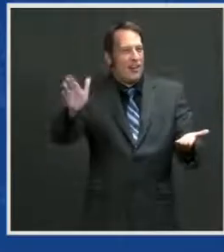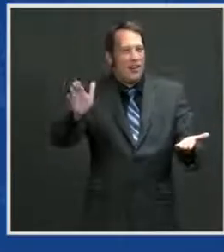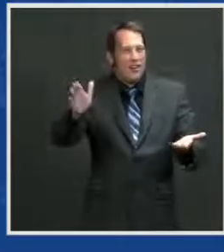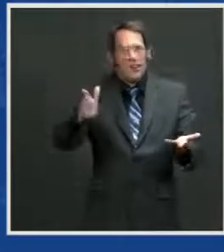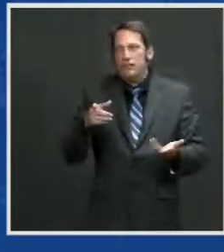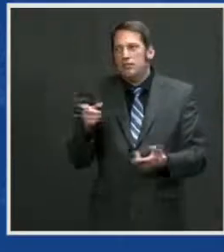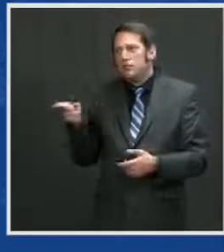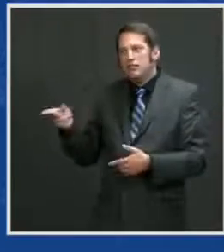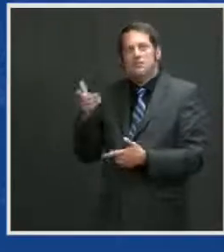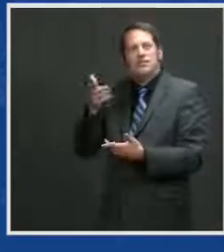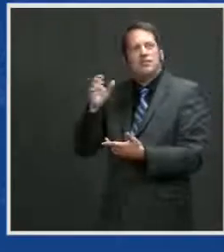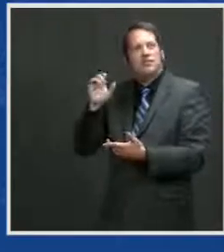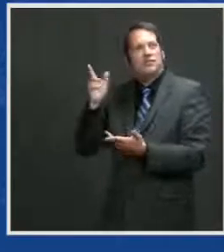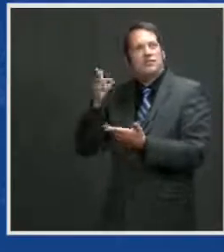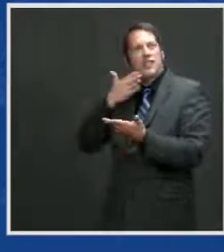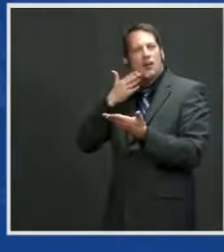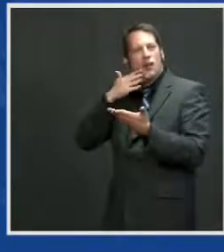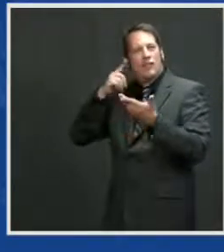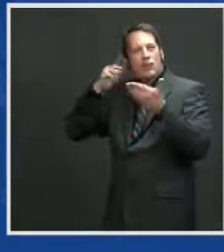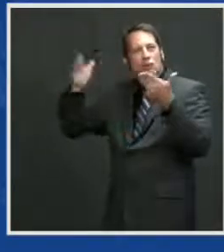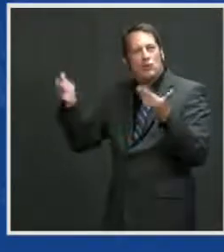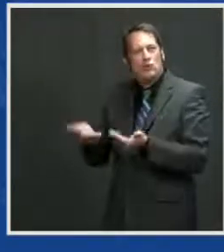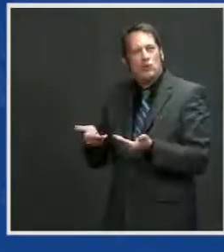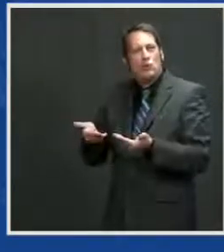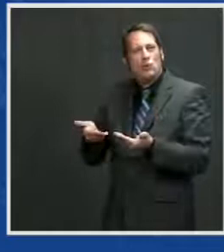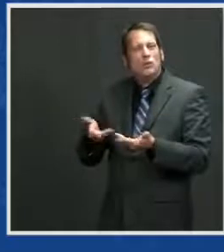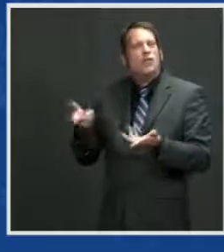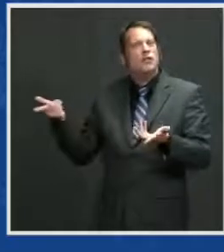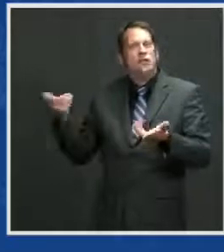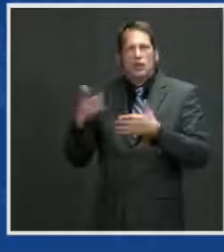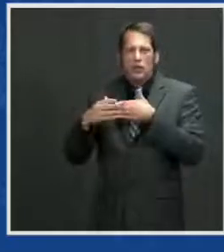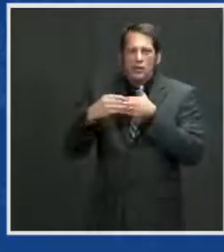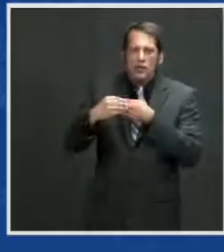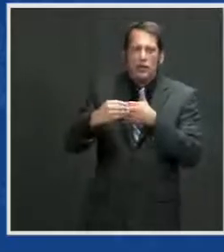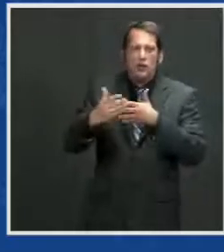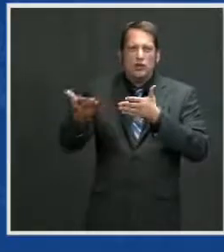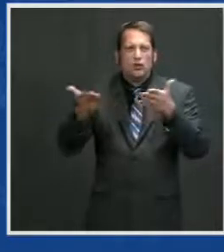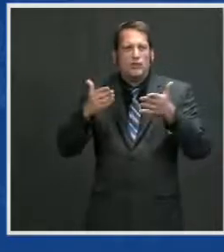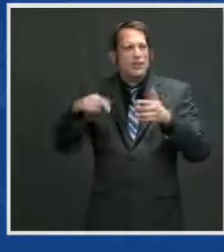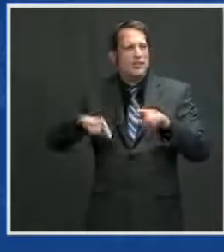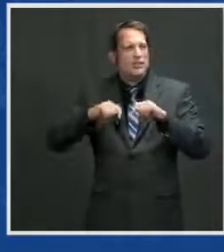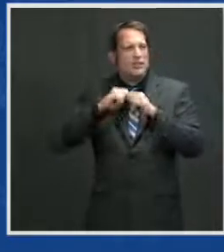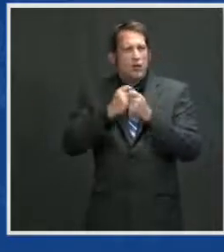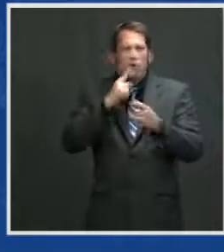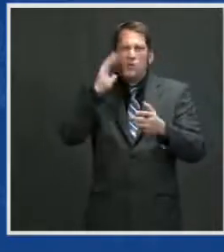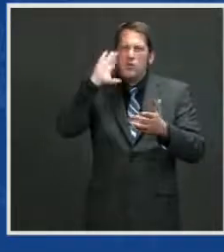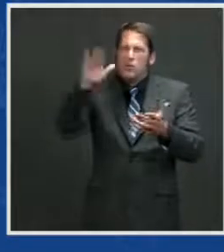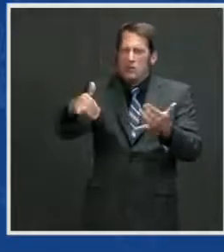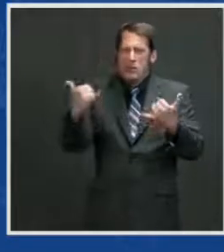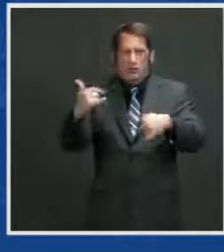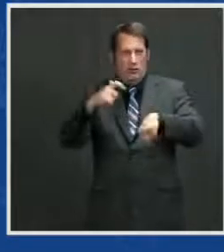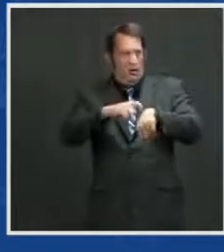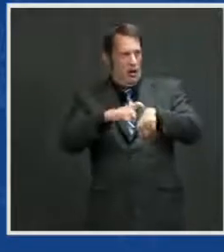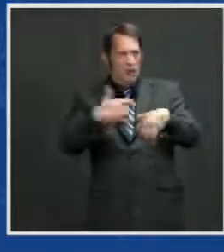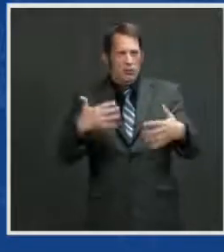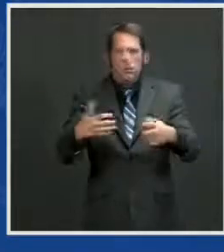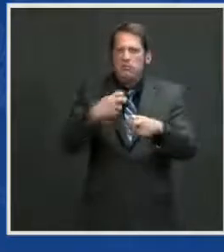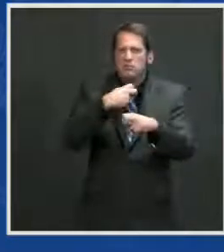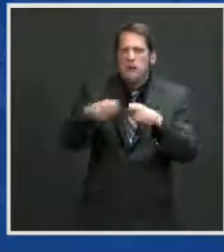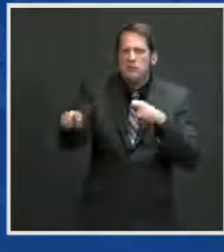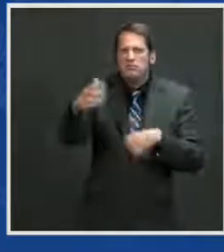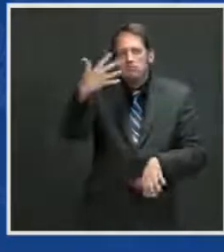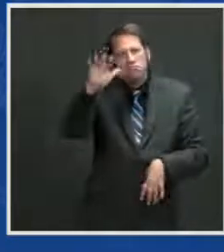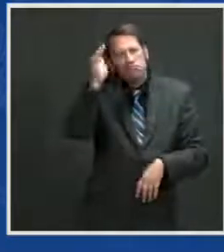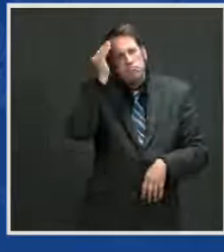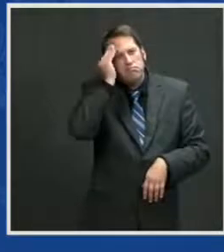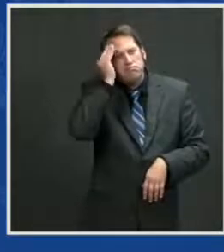your service leading this team in such a difficult time. Because we know that there's a whole family who